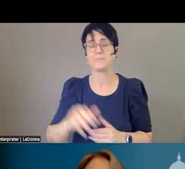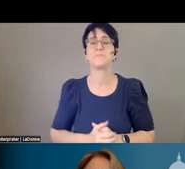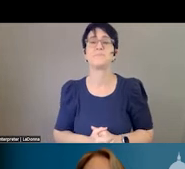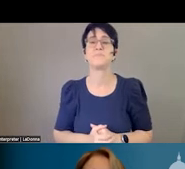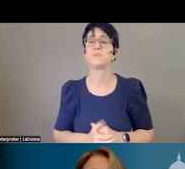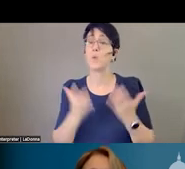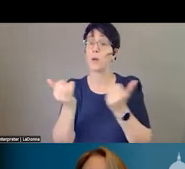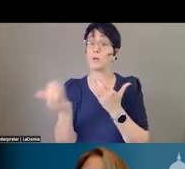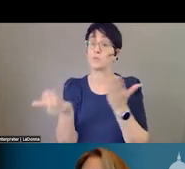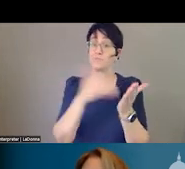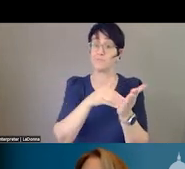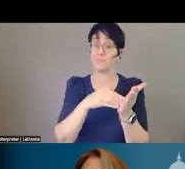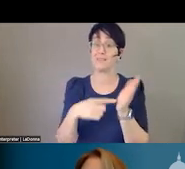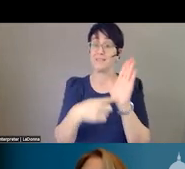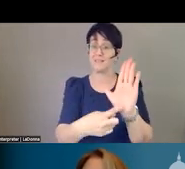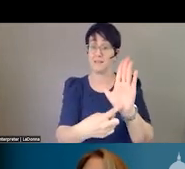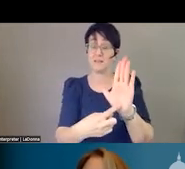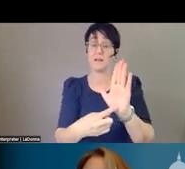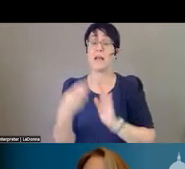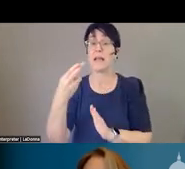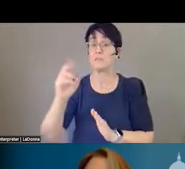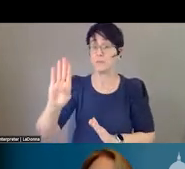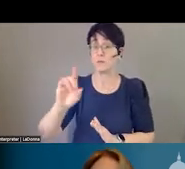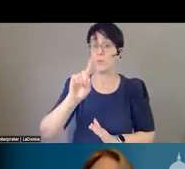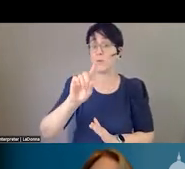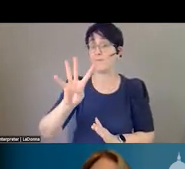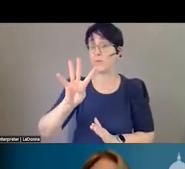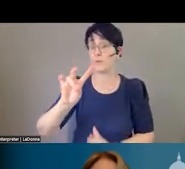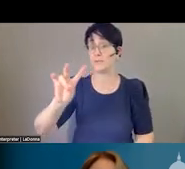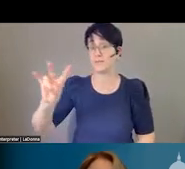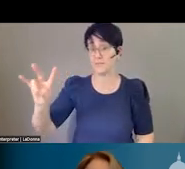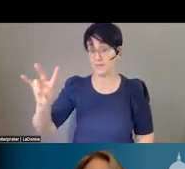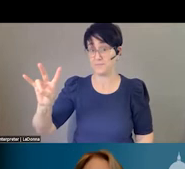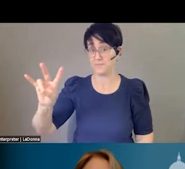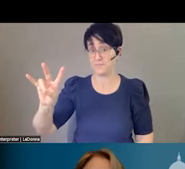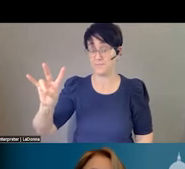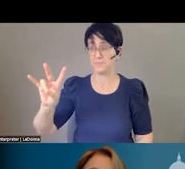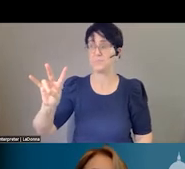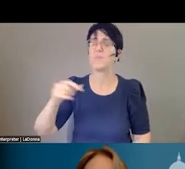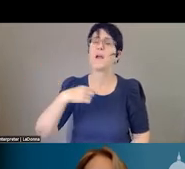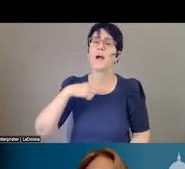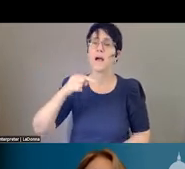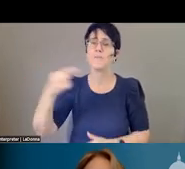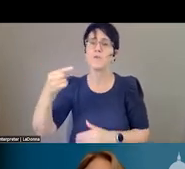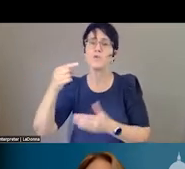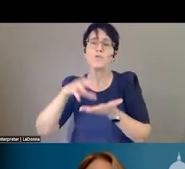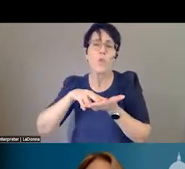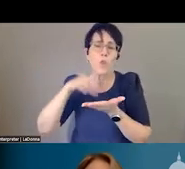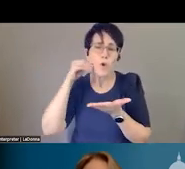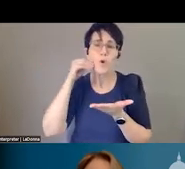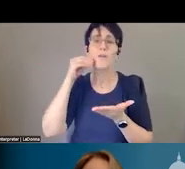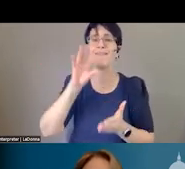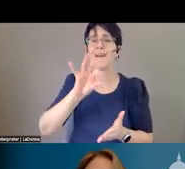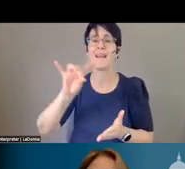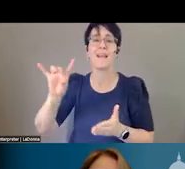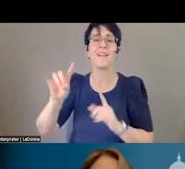Bill 1477. I'm just going to say a few things about it. You know, I first learned about 988 from Jen Stuber. And